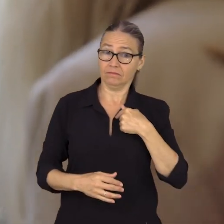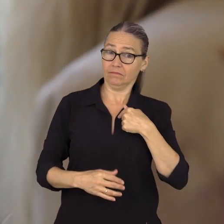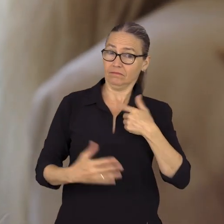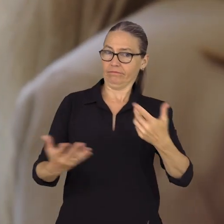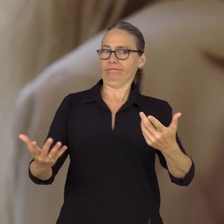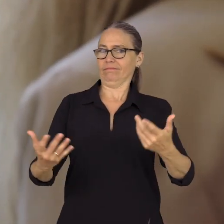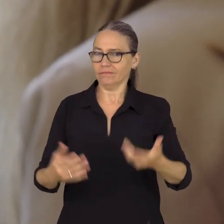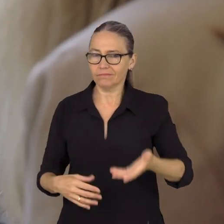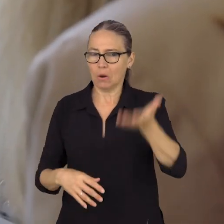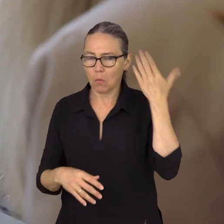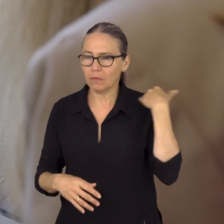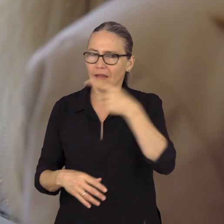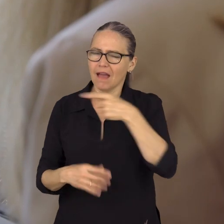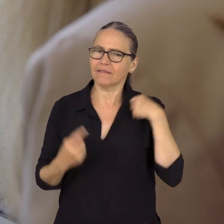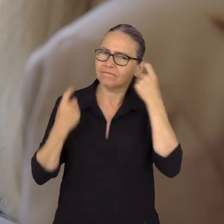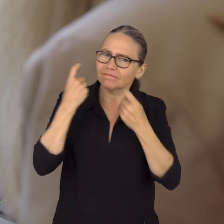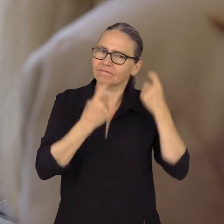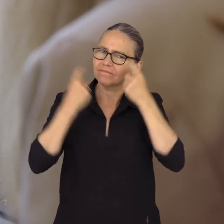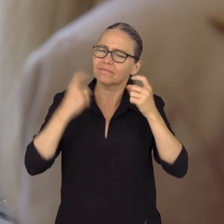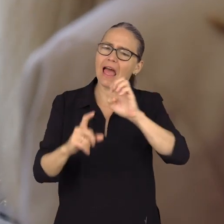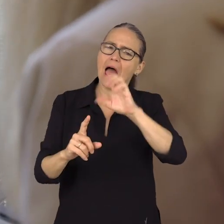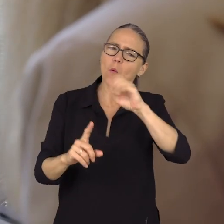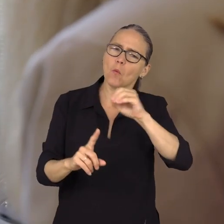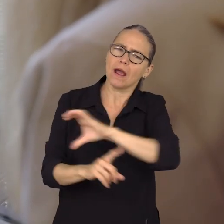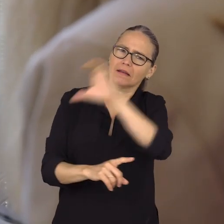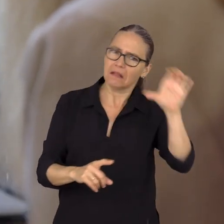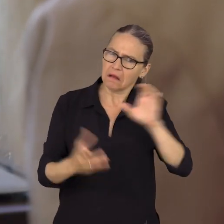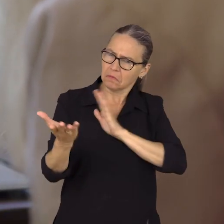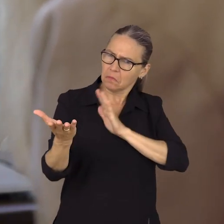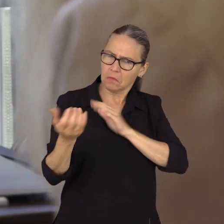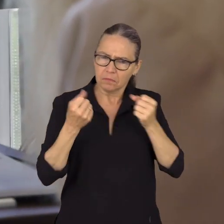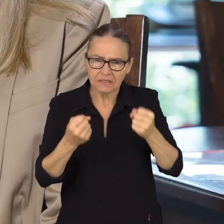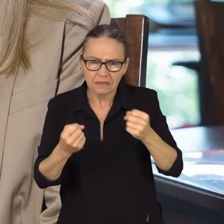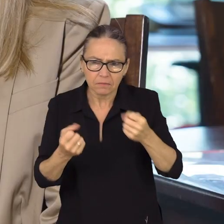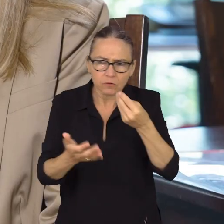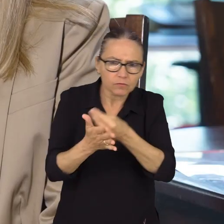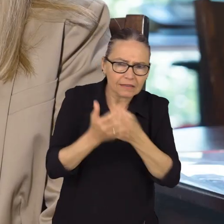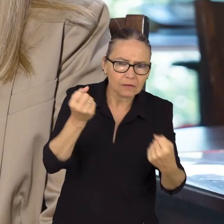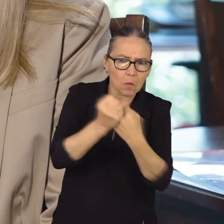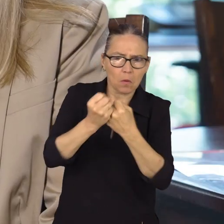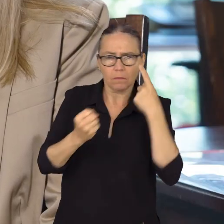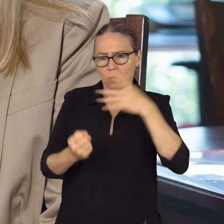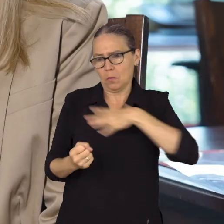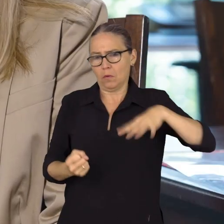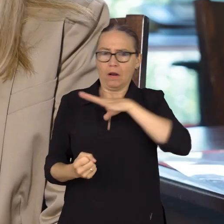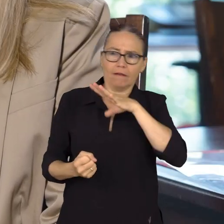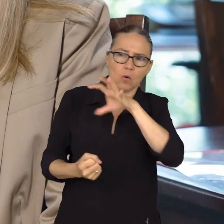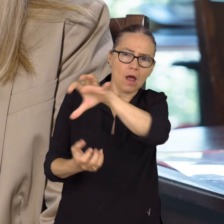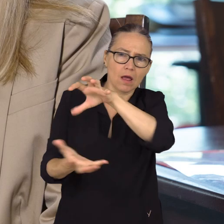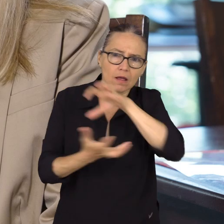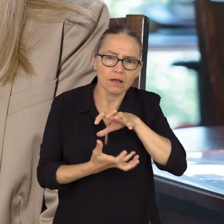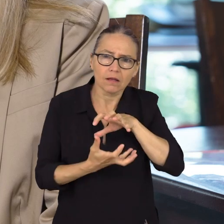following for a few years, so I thought, okay, maybe Eco Canada has an existing grants that we could qualify for.